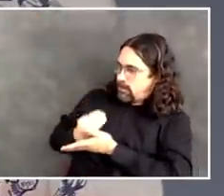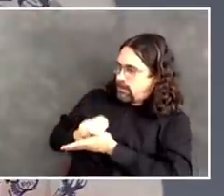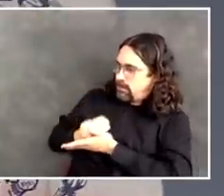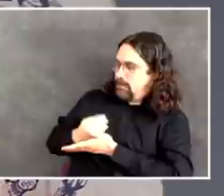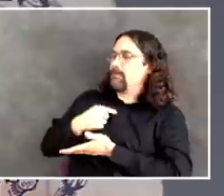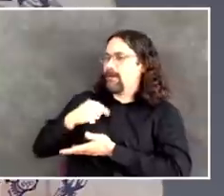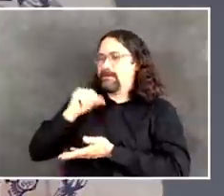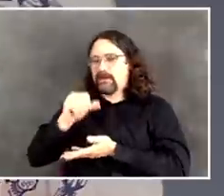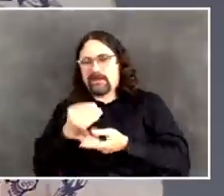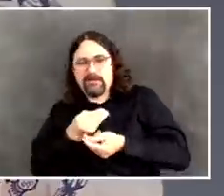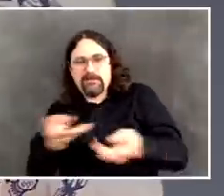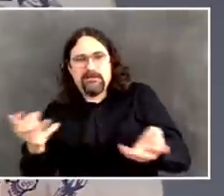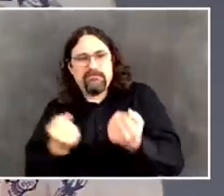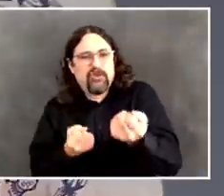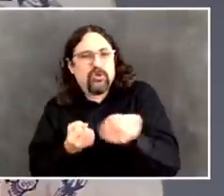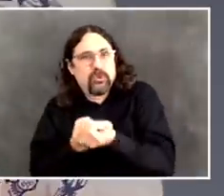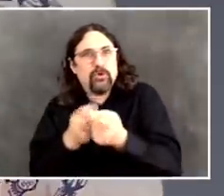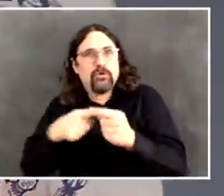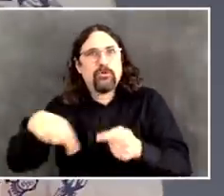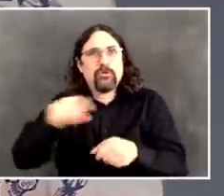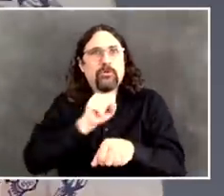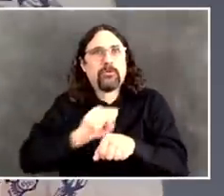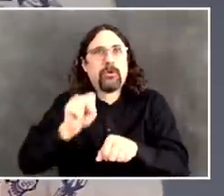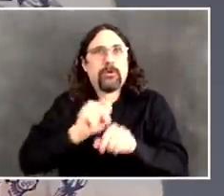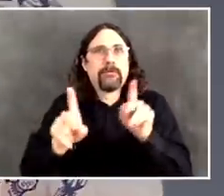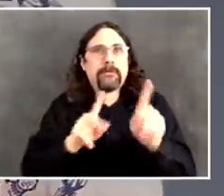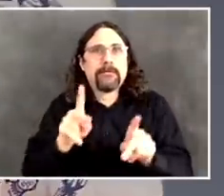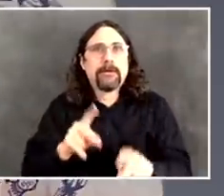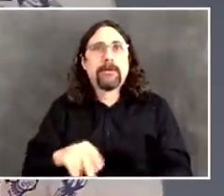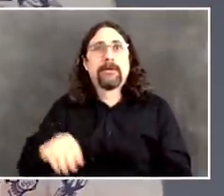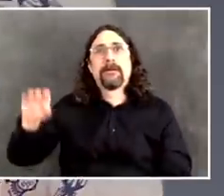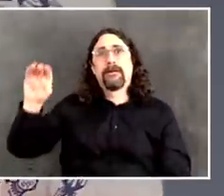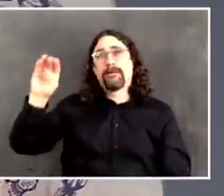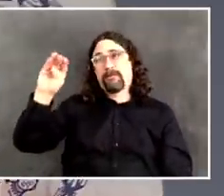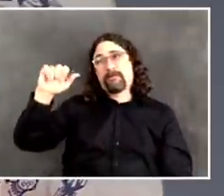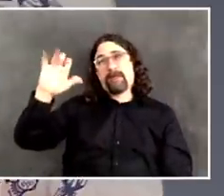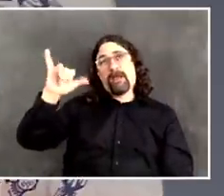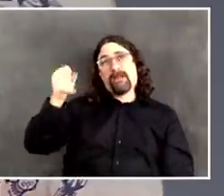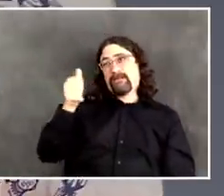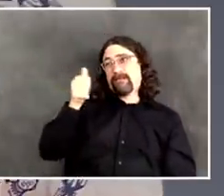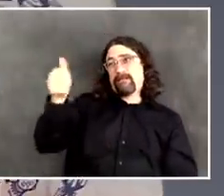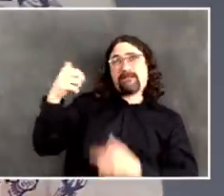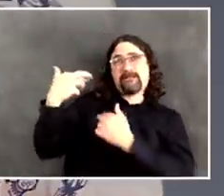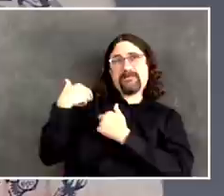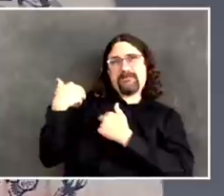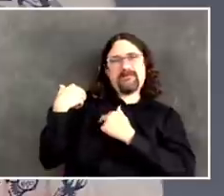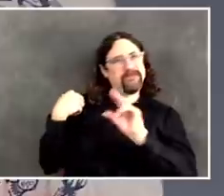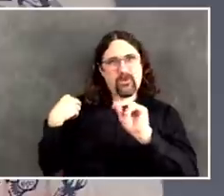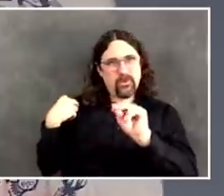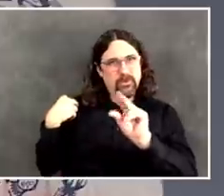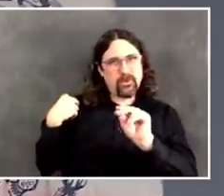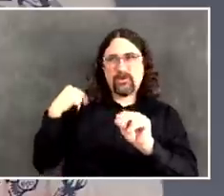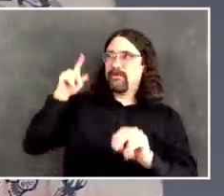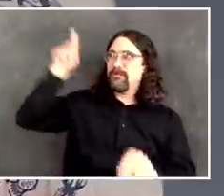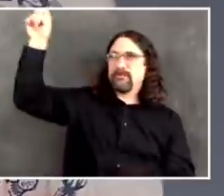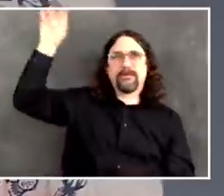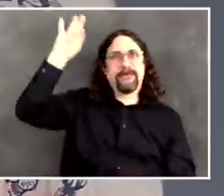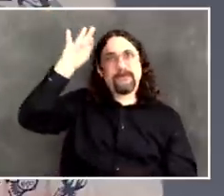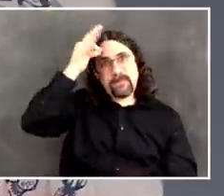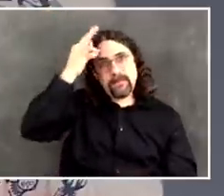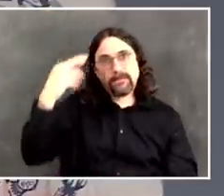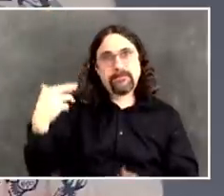display, and it might be a more modest display, obviously, than usual, is small compared to the needs of working people. And